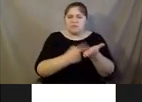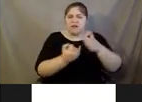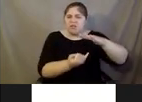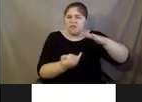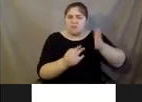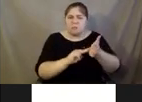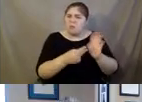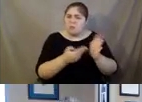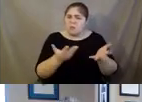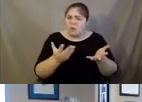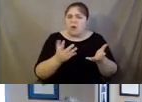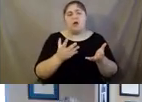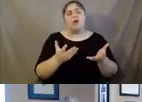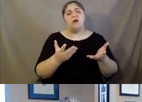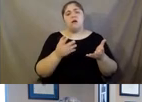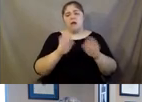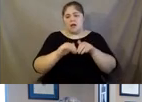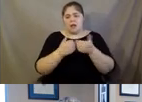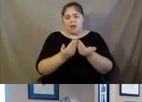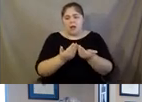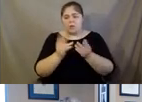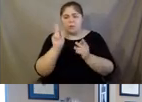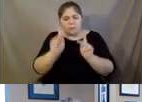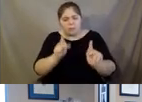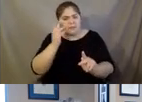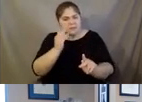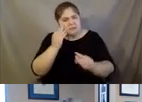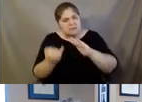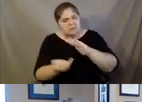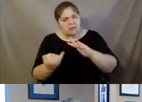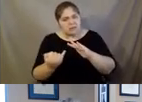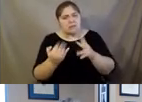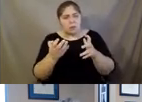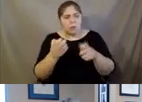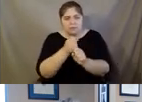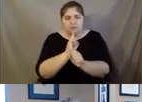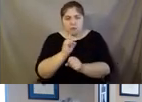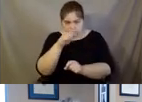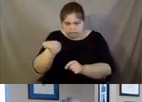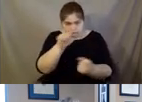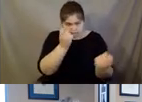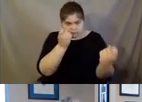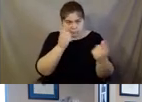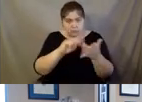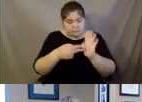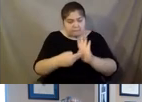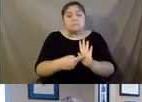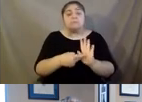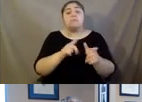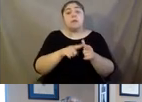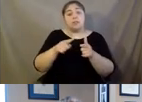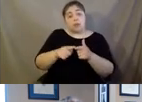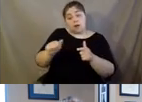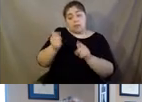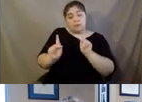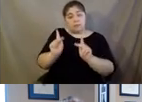when we talk about isolation? How do people experience isolation? Just to make sure we're all on the same page about that. And then my co-presenters and I